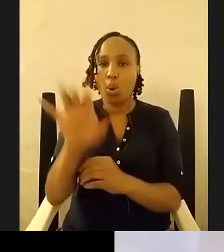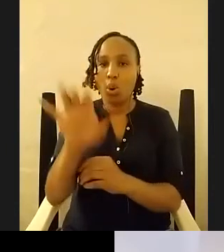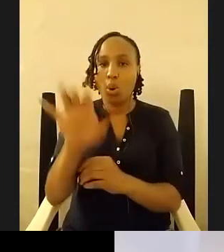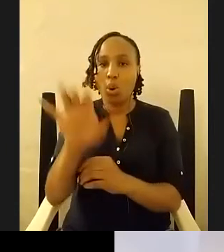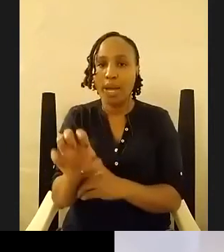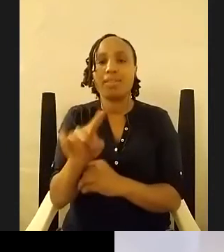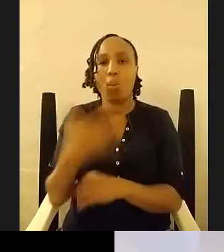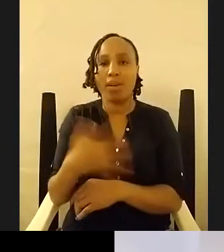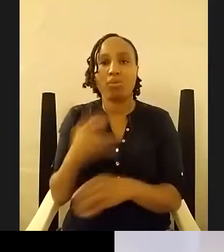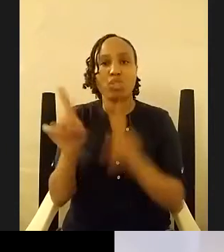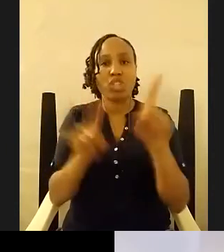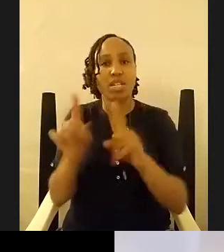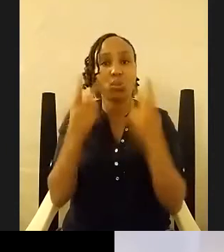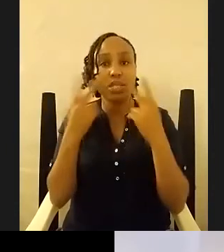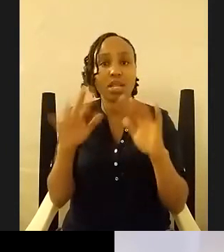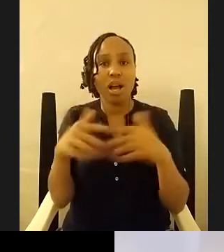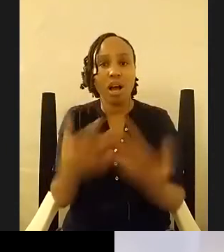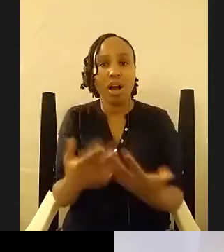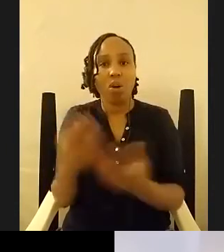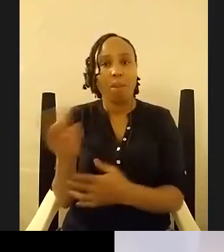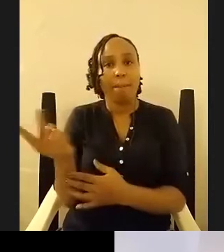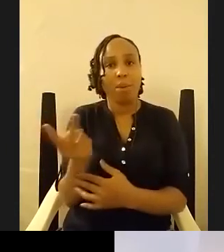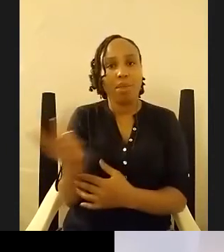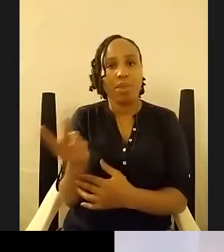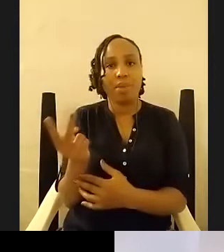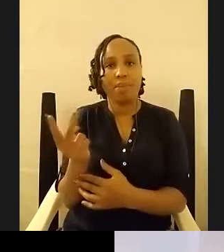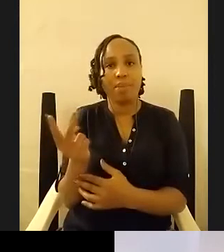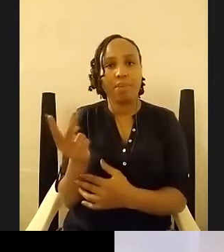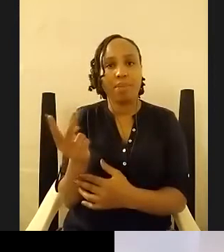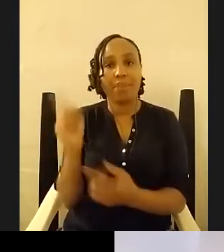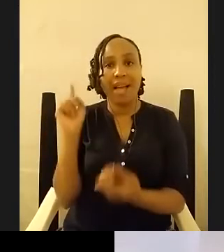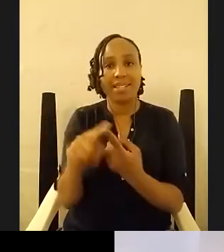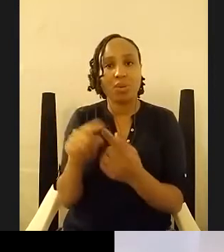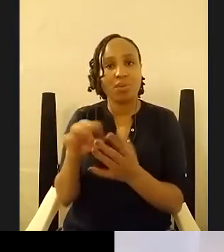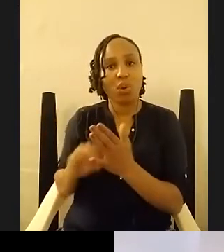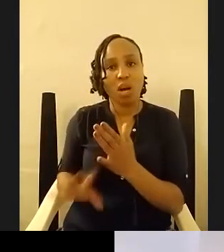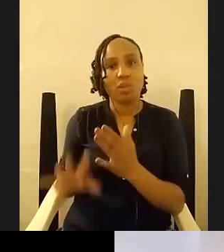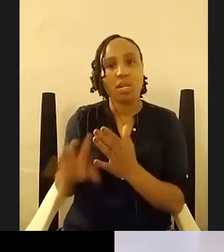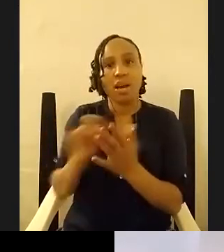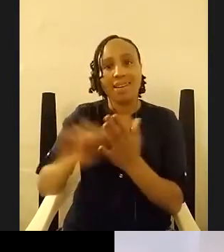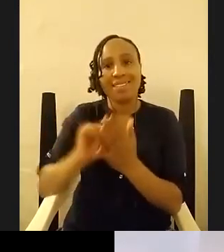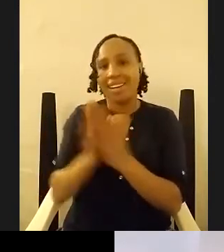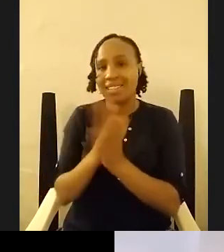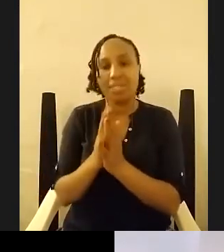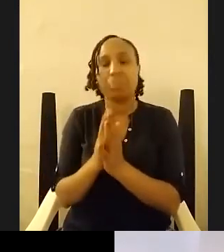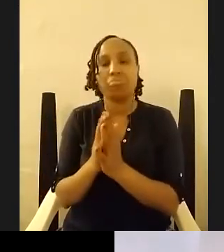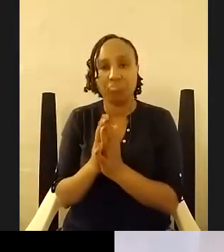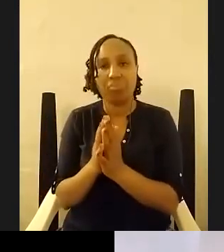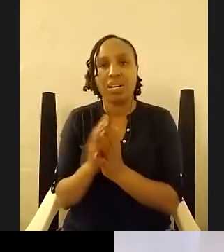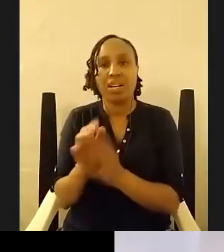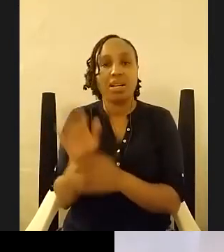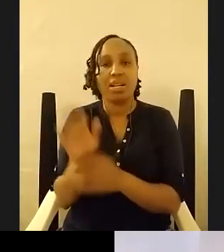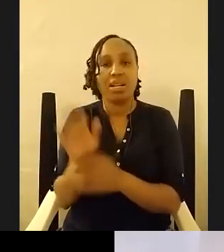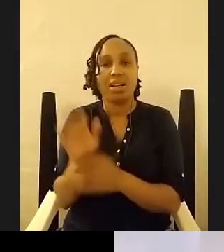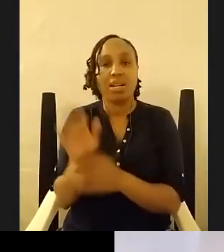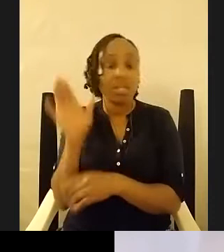them have gone yeah until we fall out and i write an essay yo that's gonna listen listen listen i don't know why you're laughing about this but